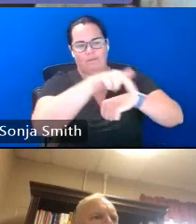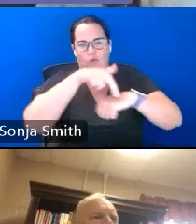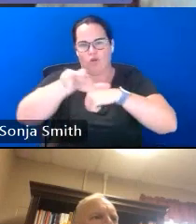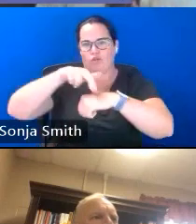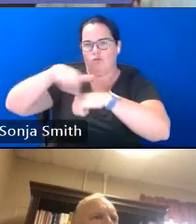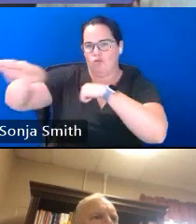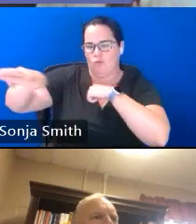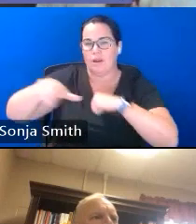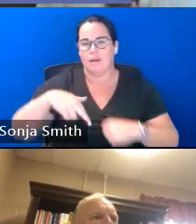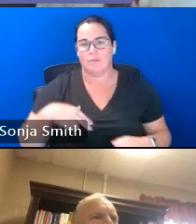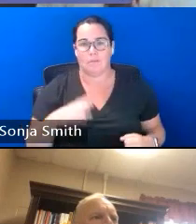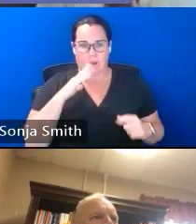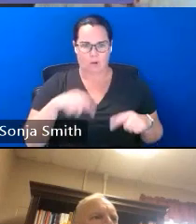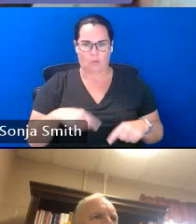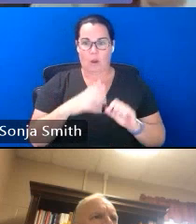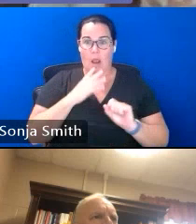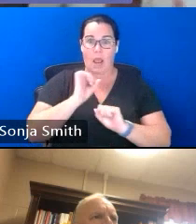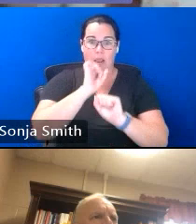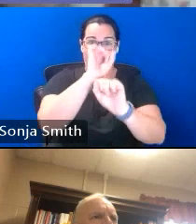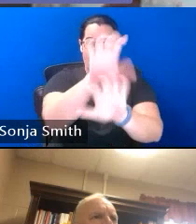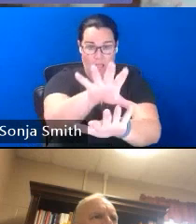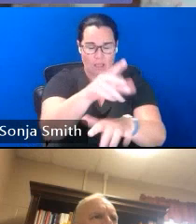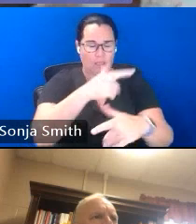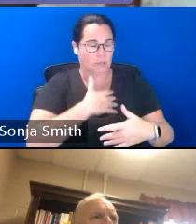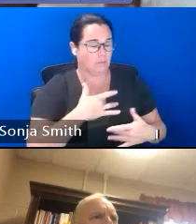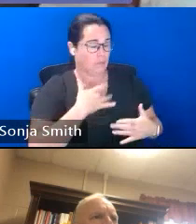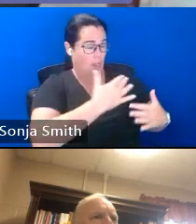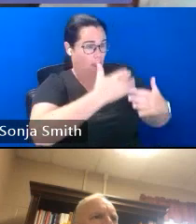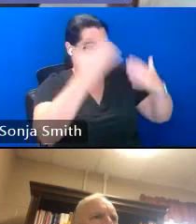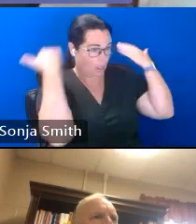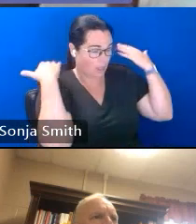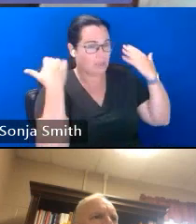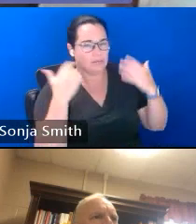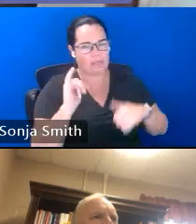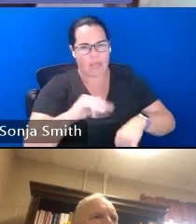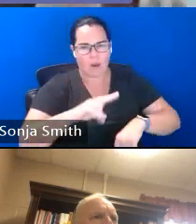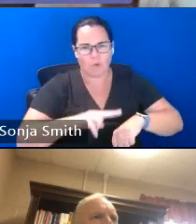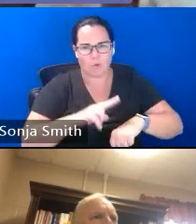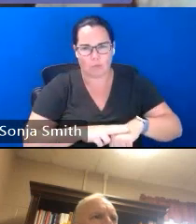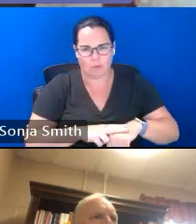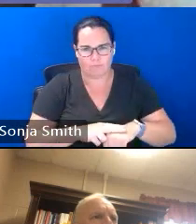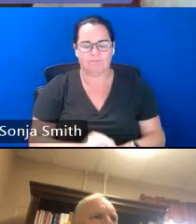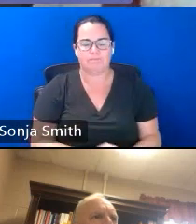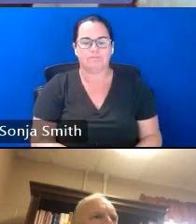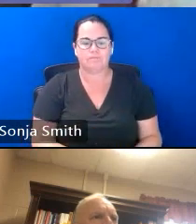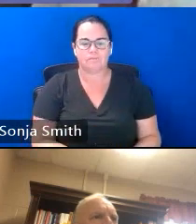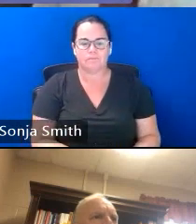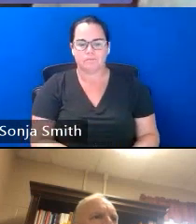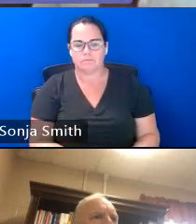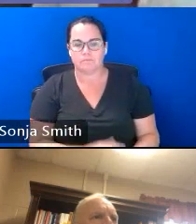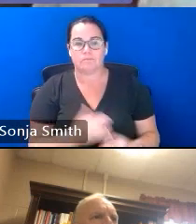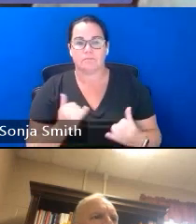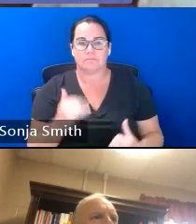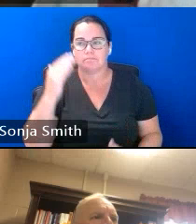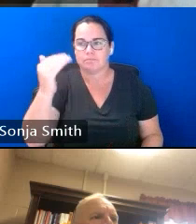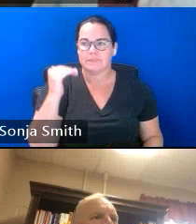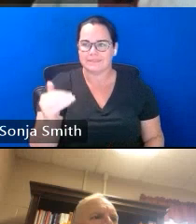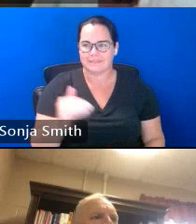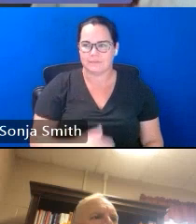this can be a little bit of an overwhelming topic so just kind of want to set the stage for that a little bit um so zach you can go to the next slide